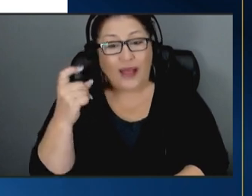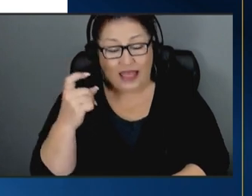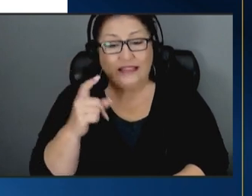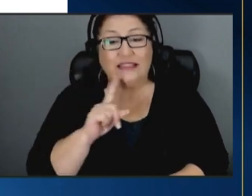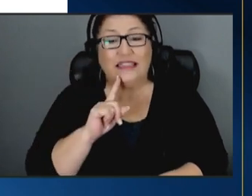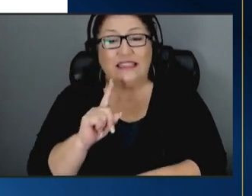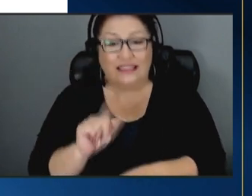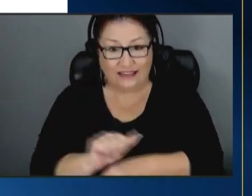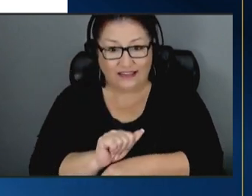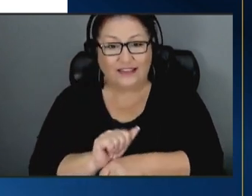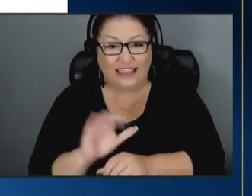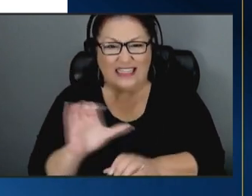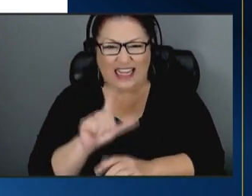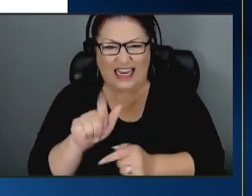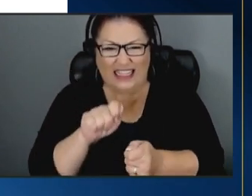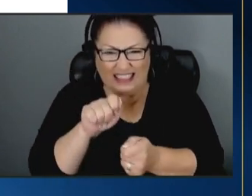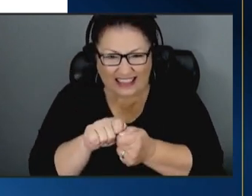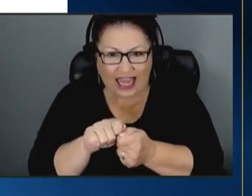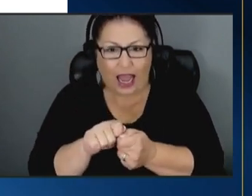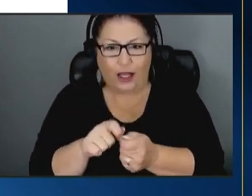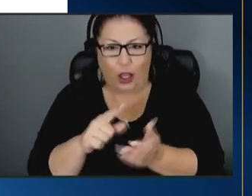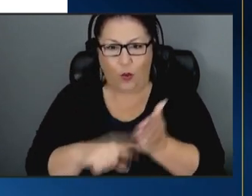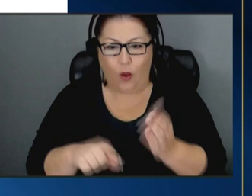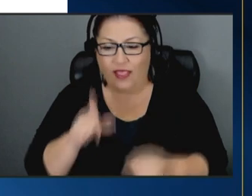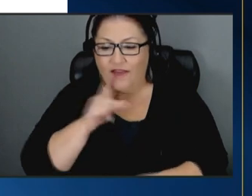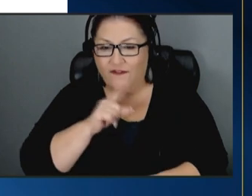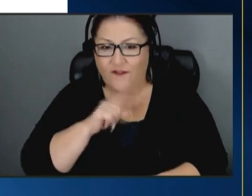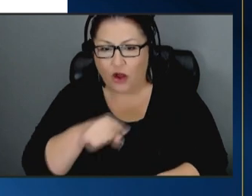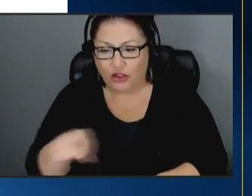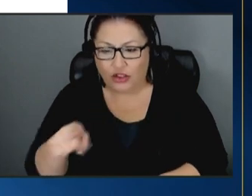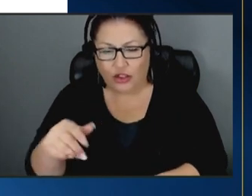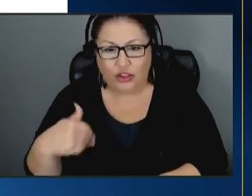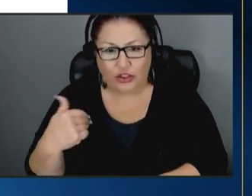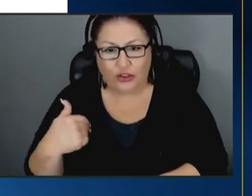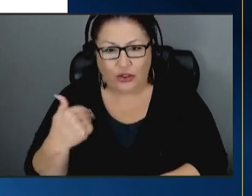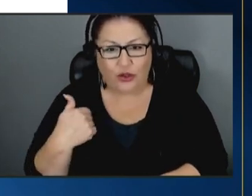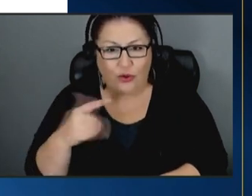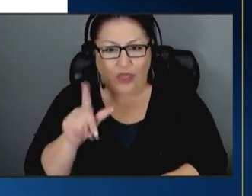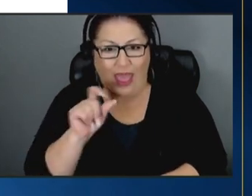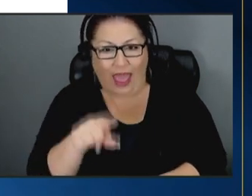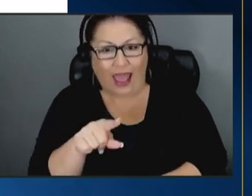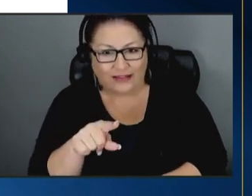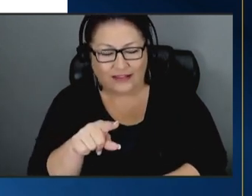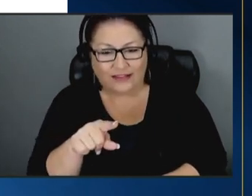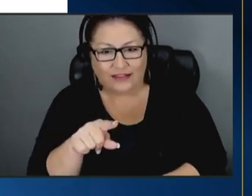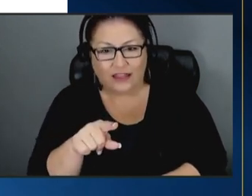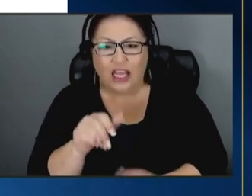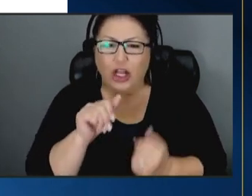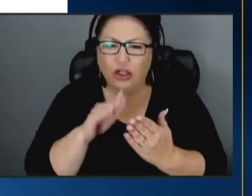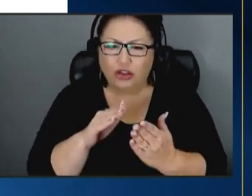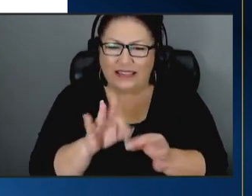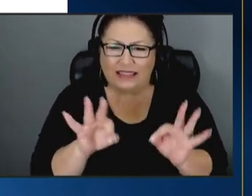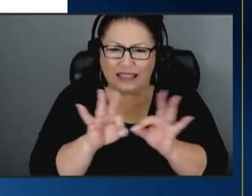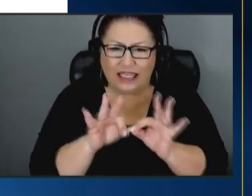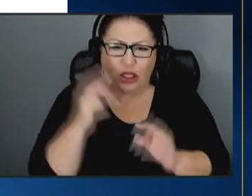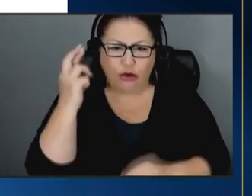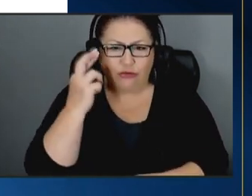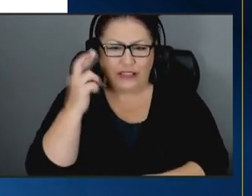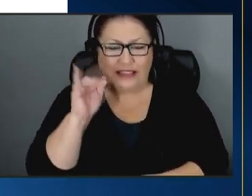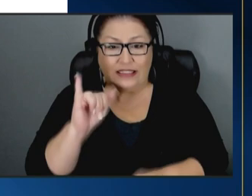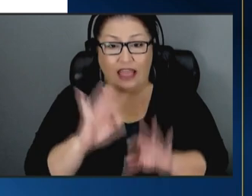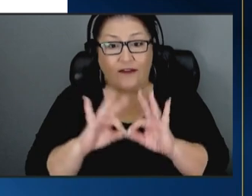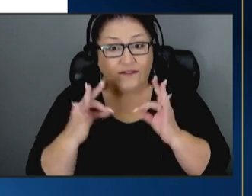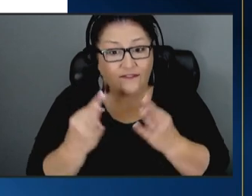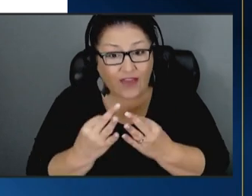exactly what the foster youth asked it addresses key reasons that families